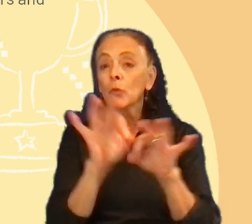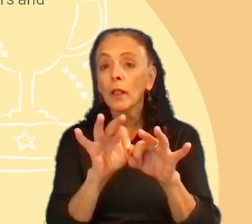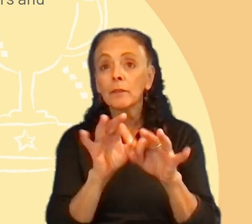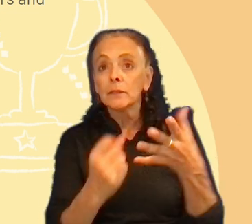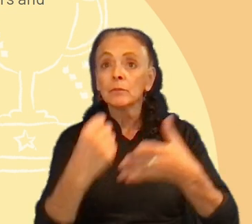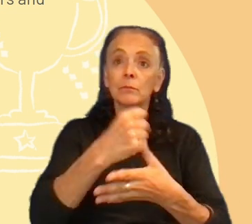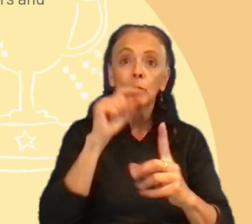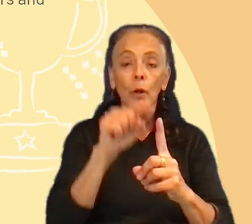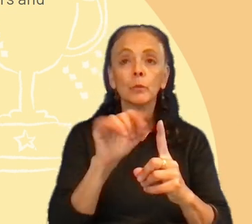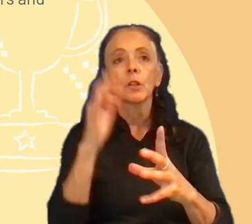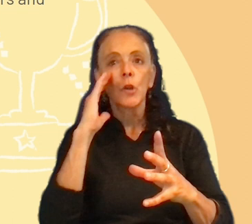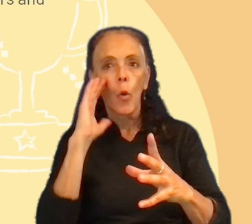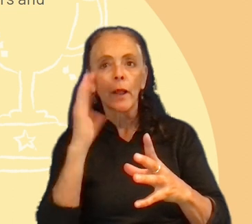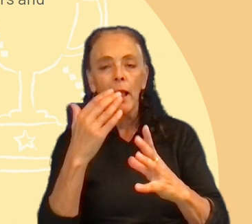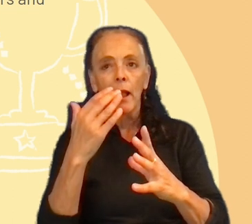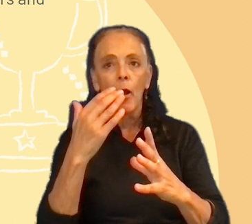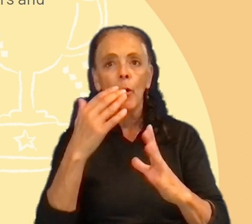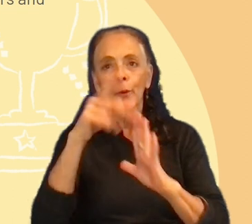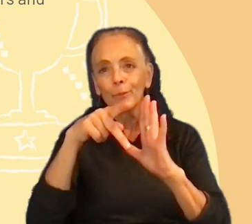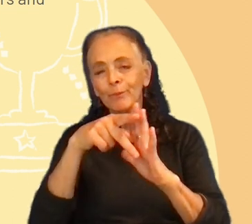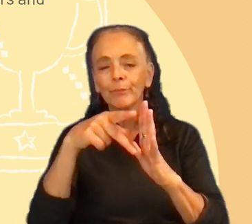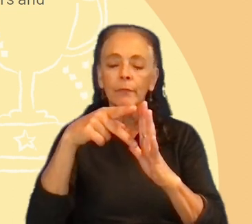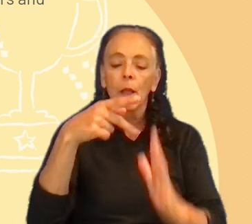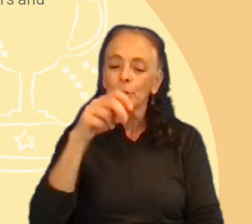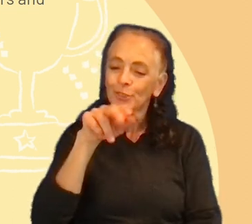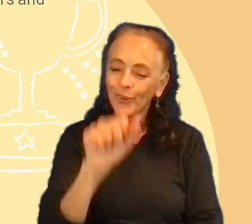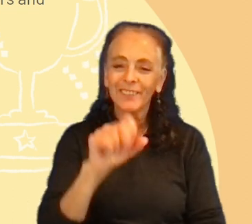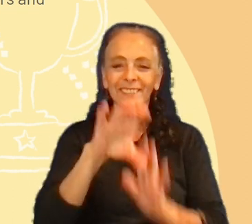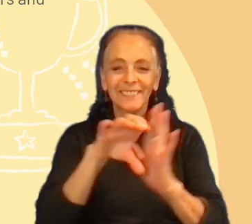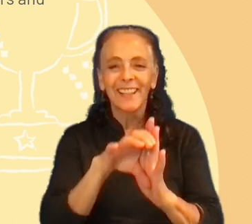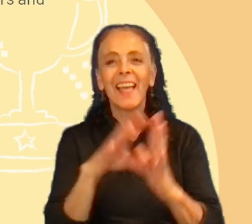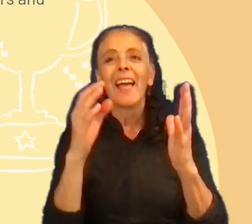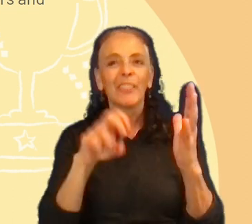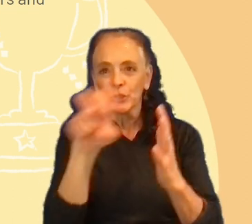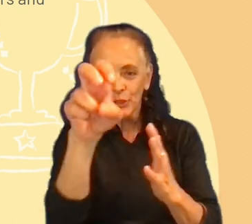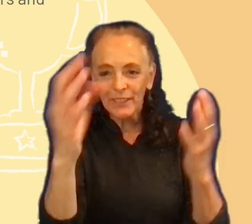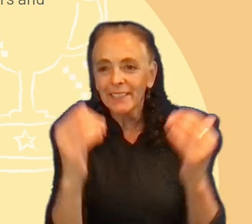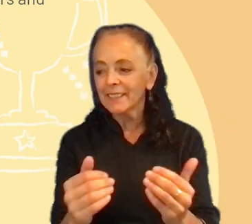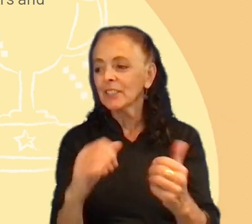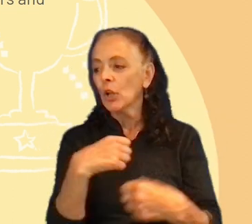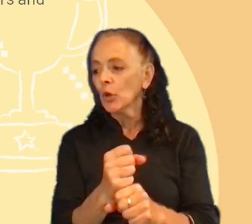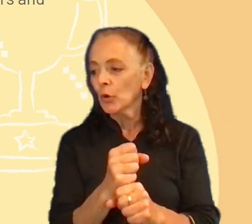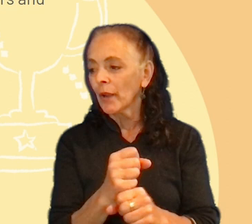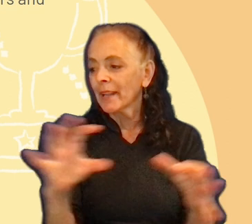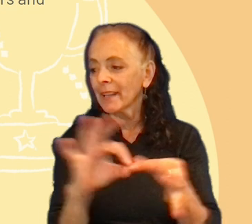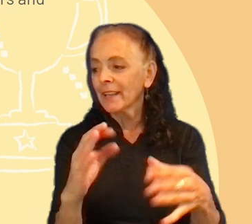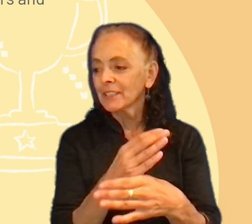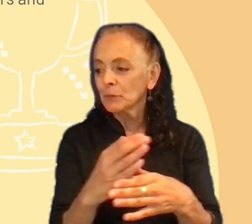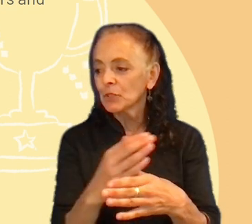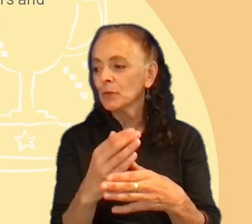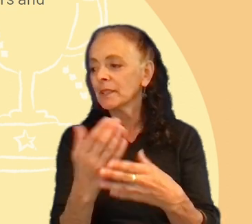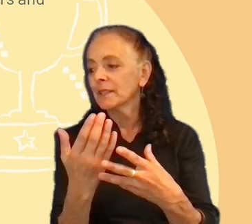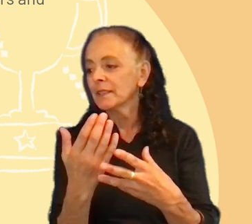were knowing our personas and their journeys pain points, creating a connection between most impactful issues, bots, timers, and